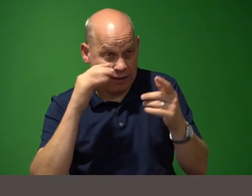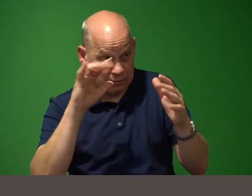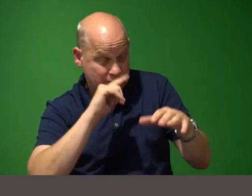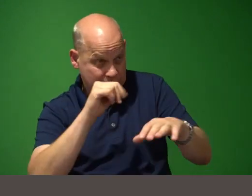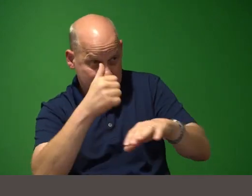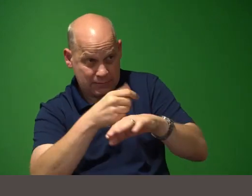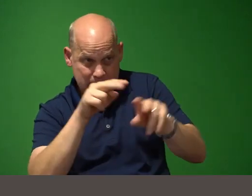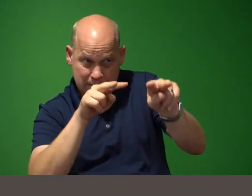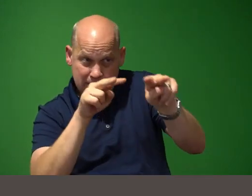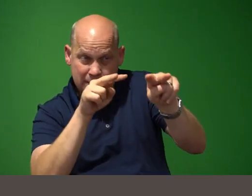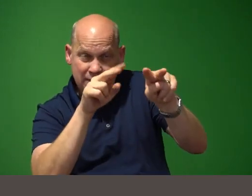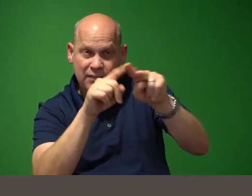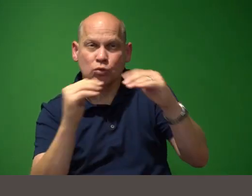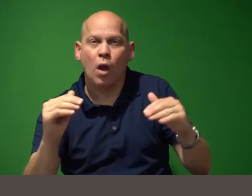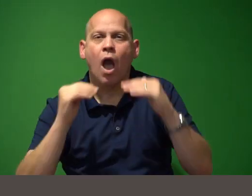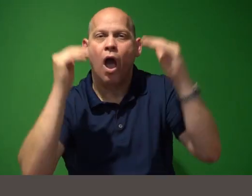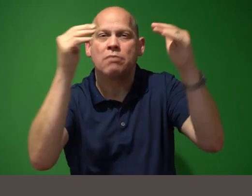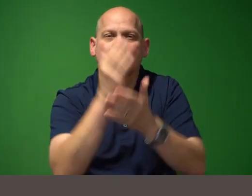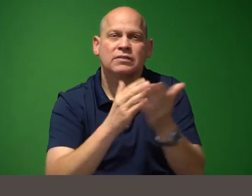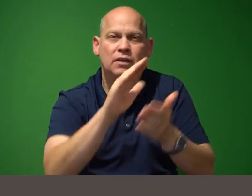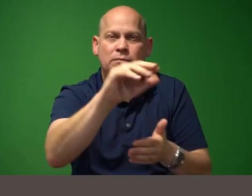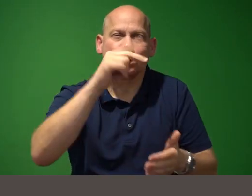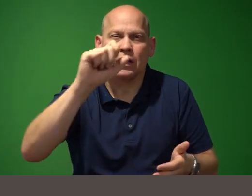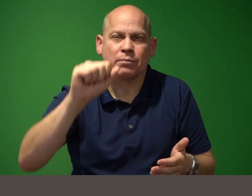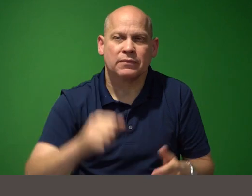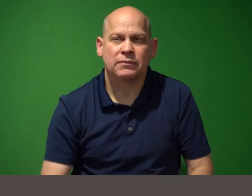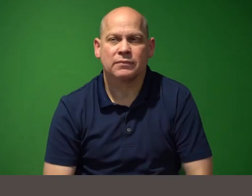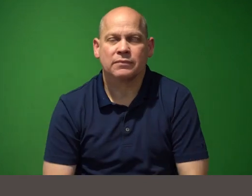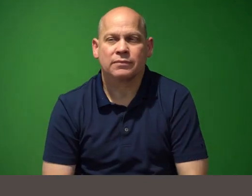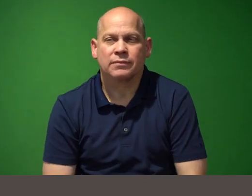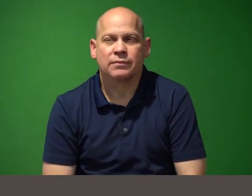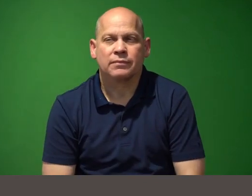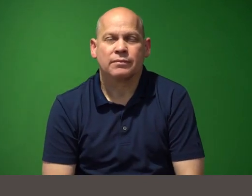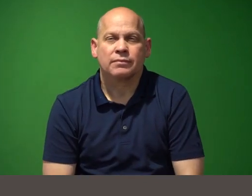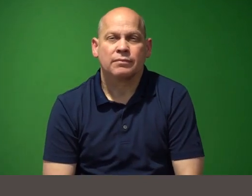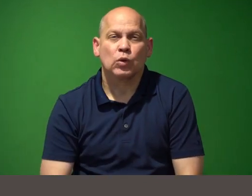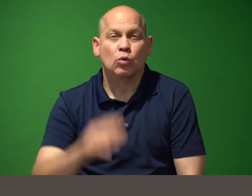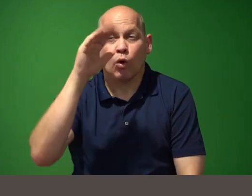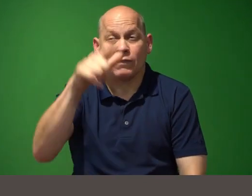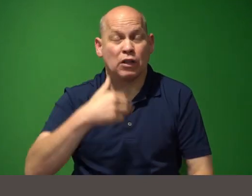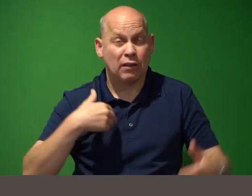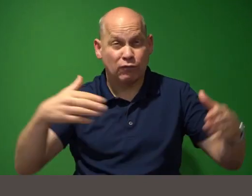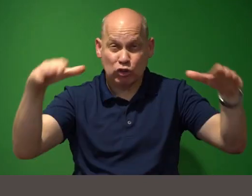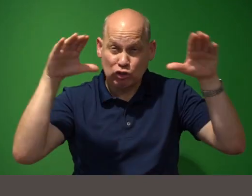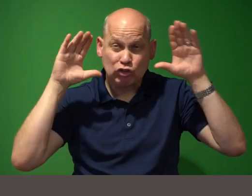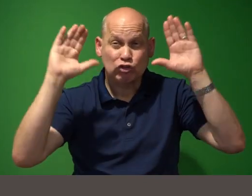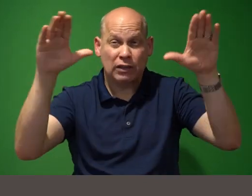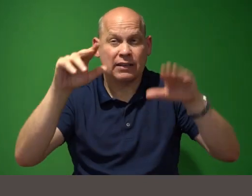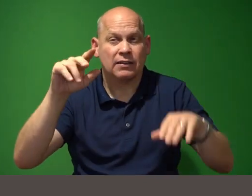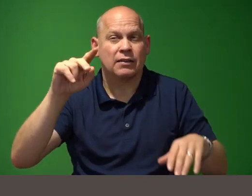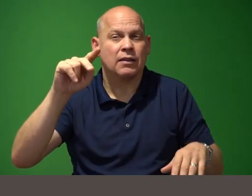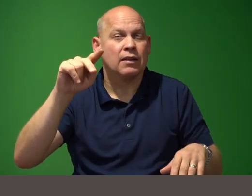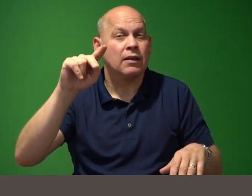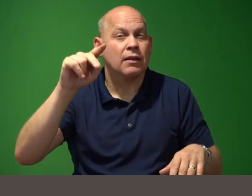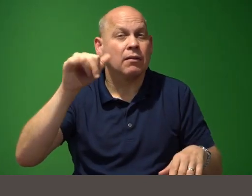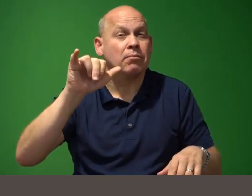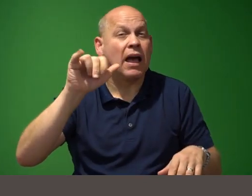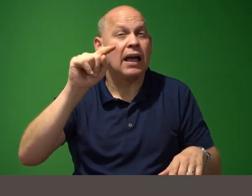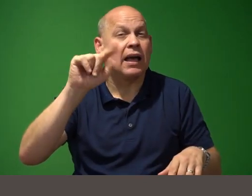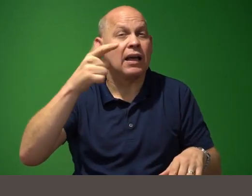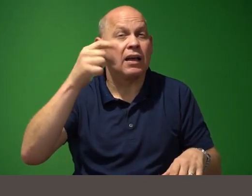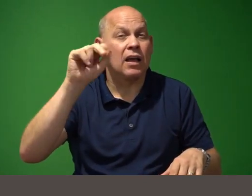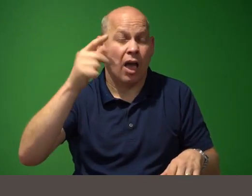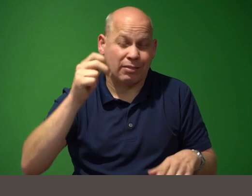applications all right hopefully you're having a great uh pi gotham i know i am just kidding i